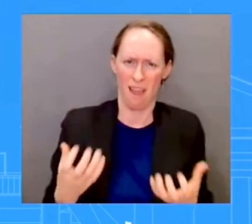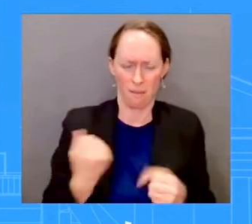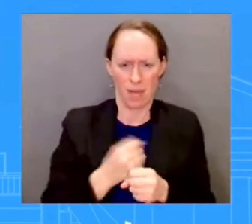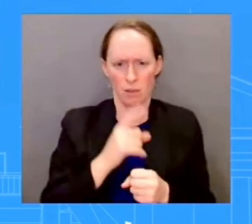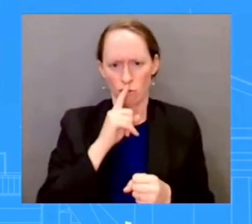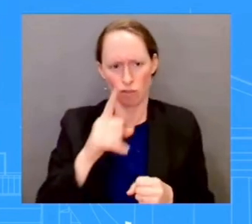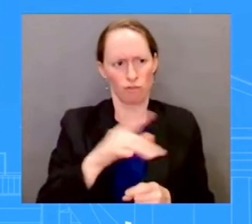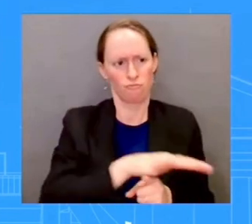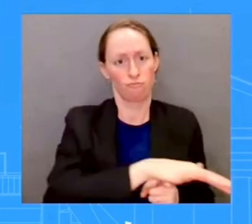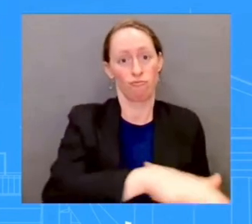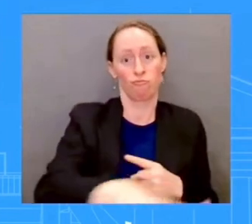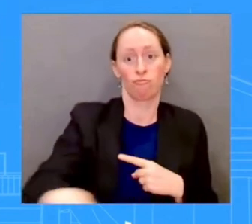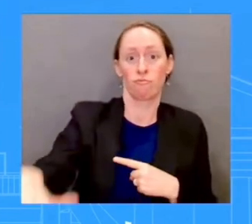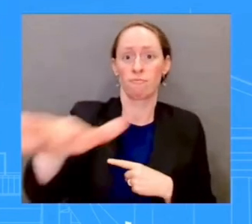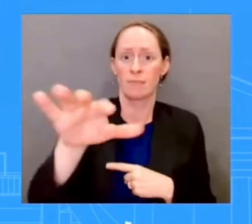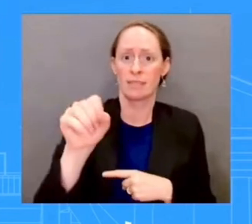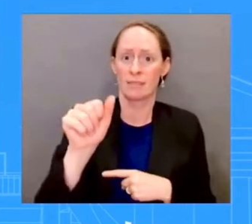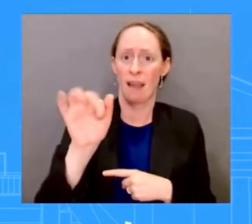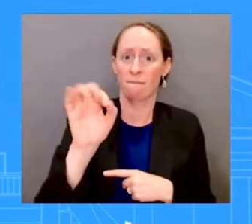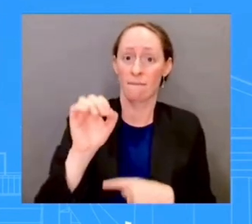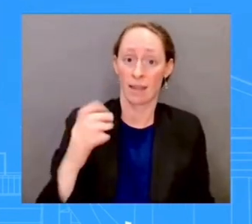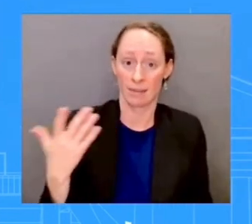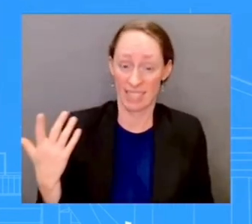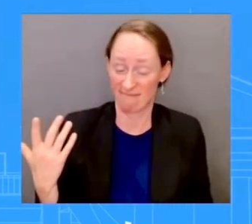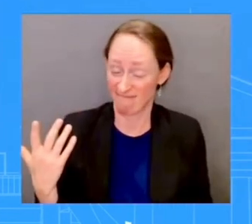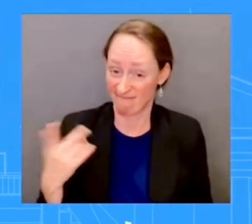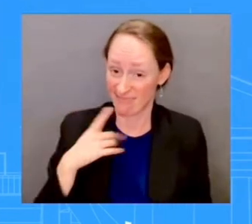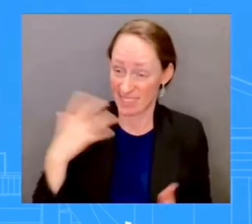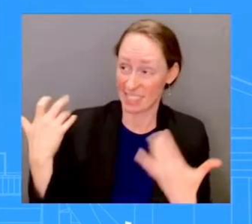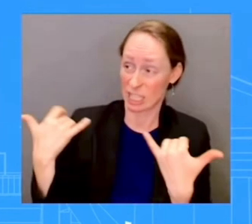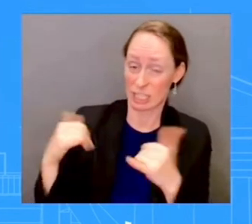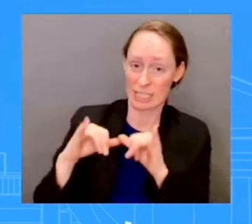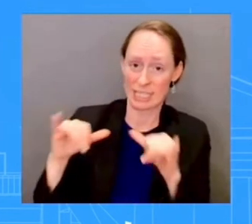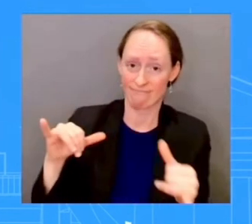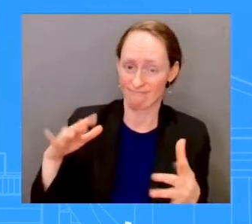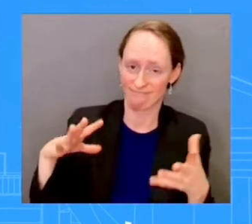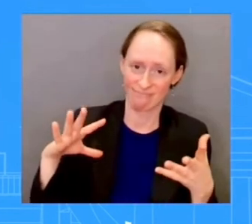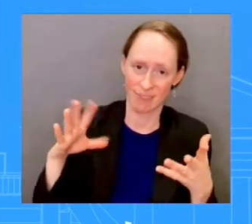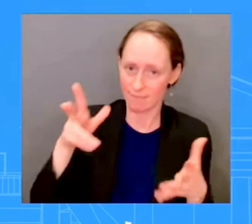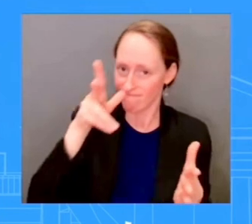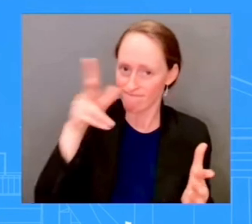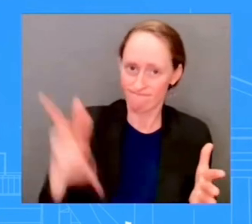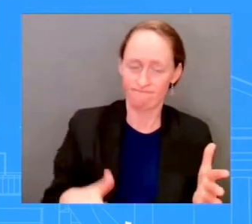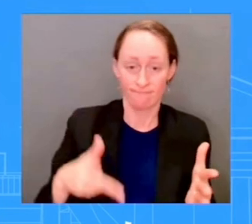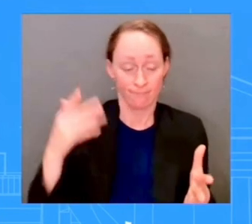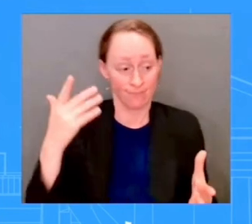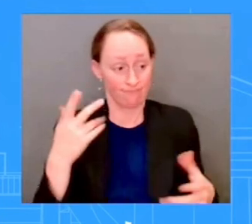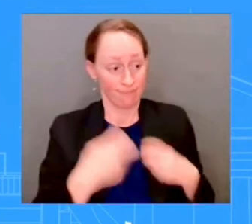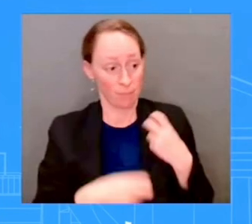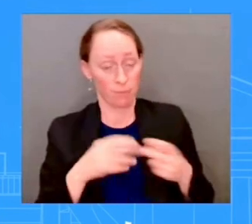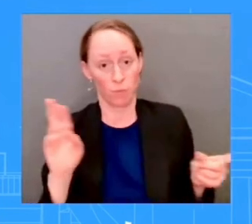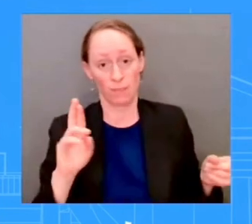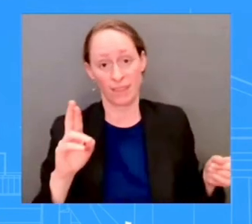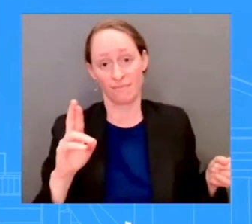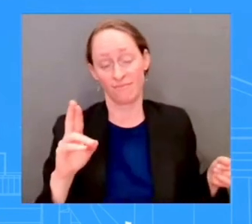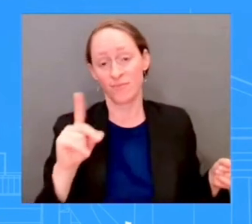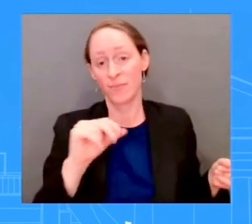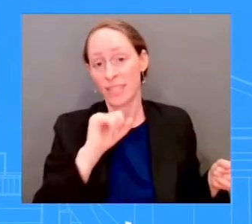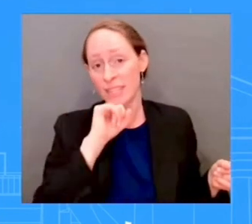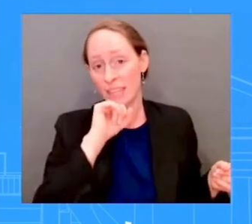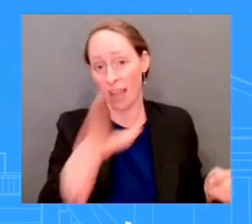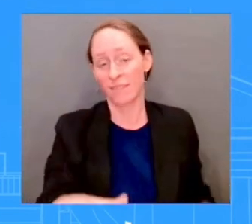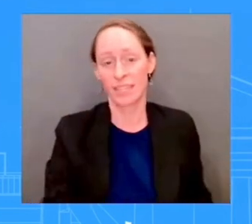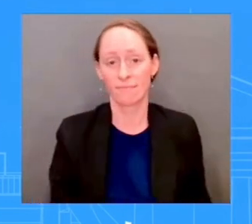want to do this in a bipartisan way. Republicans refuse to do that. To the charge from the Congresswoman that the White House hasn't taken up recommendations from